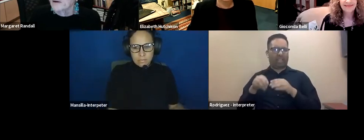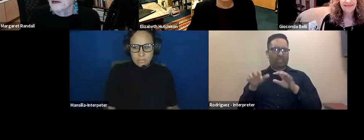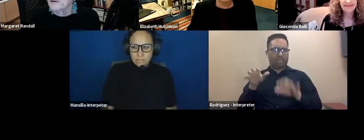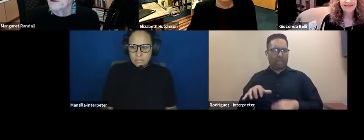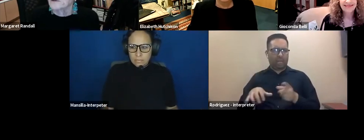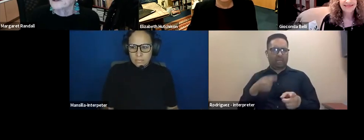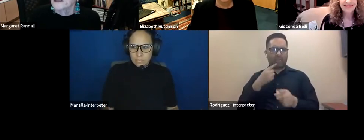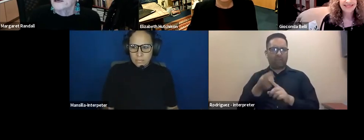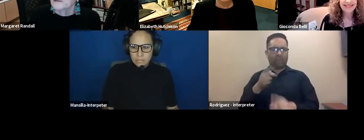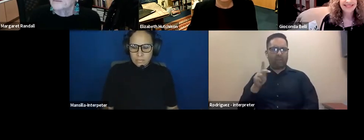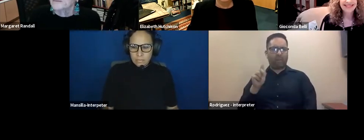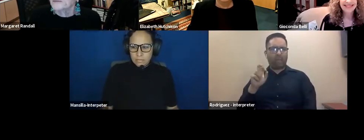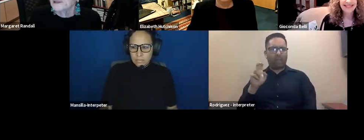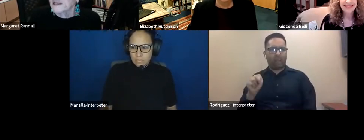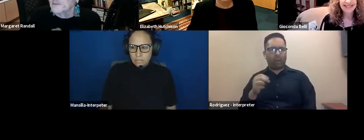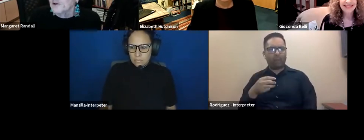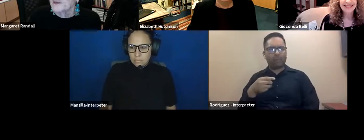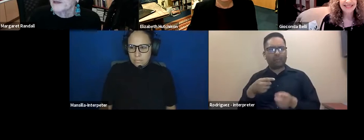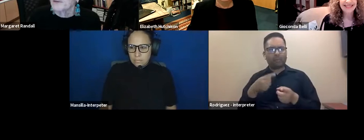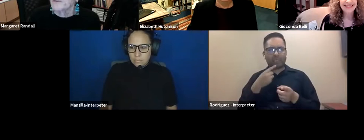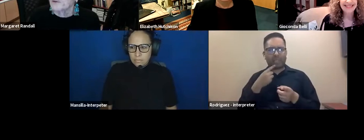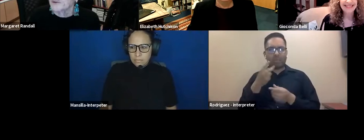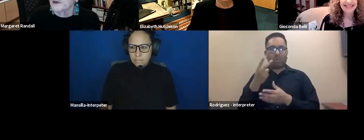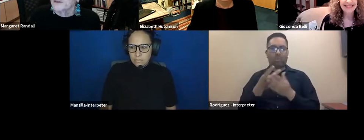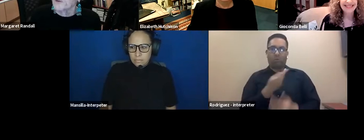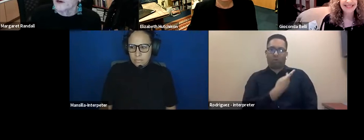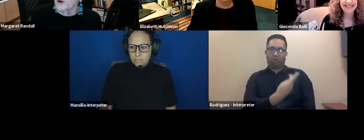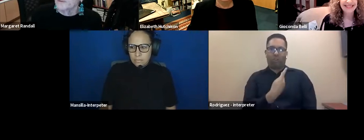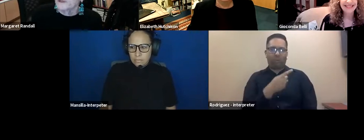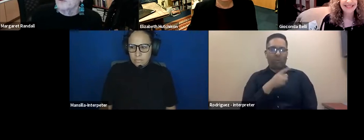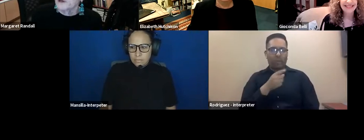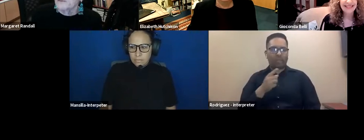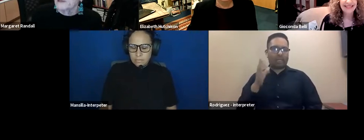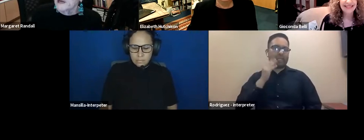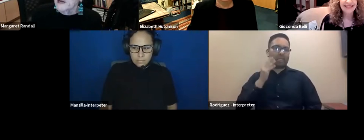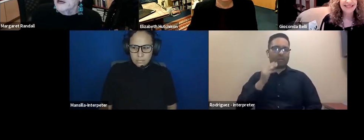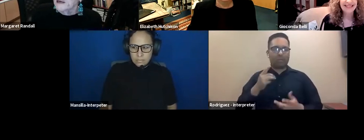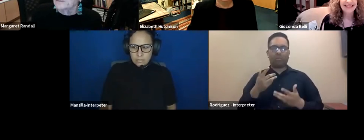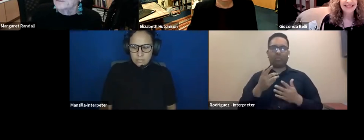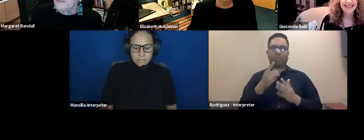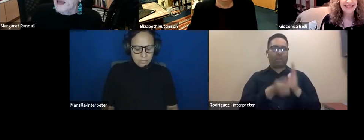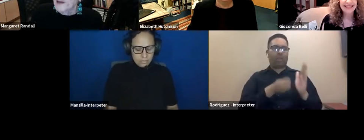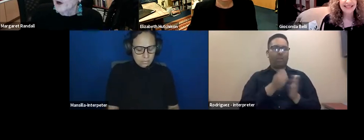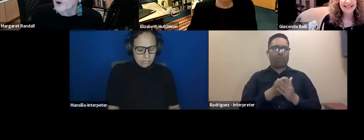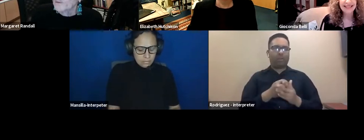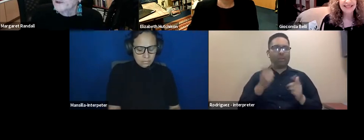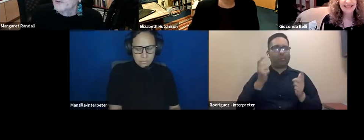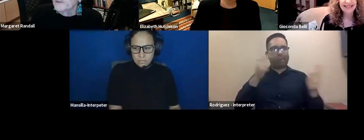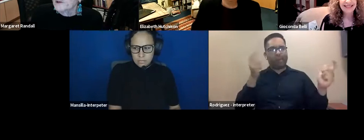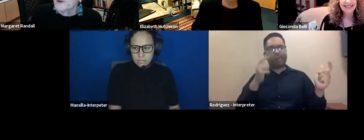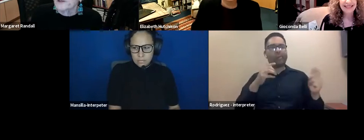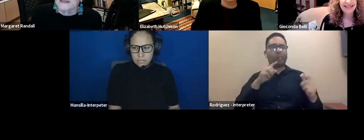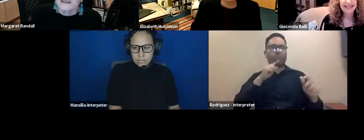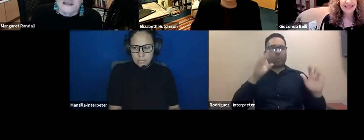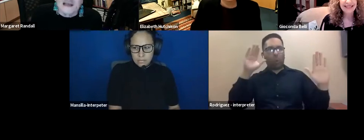Karen Engro, saying that both of us have lived through periods of great hopes and dreams. And what hope and